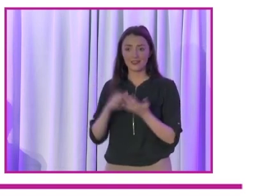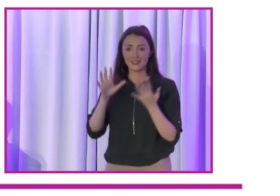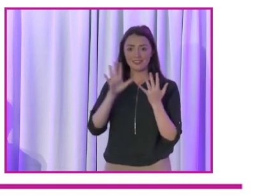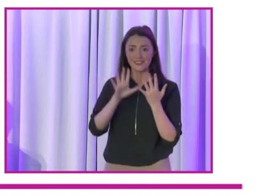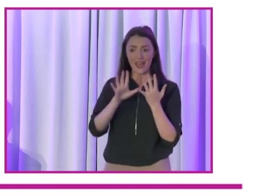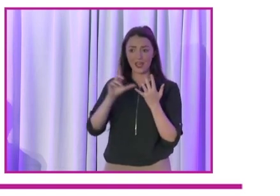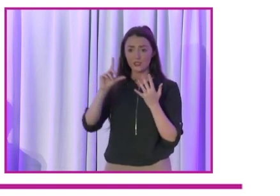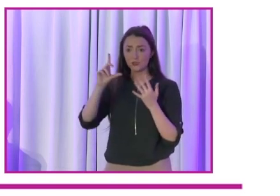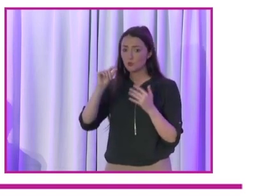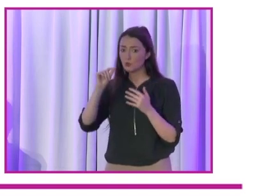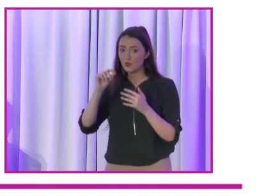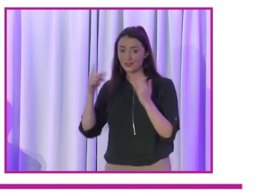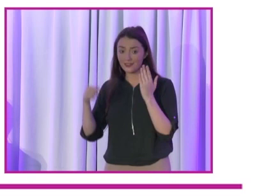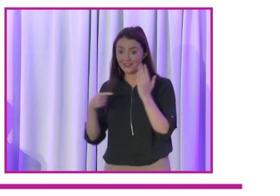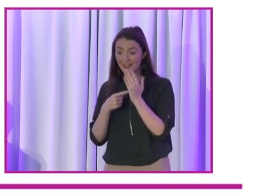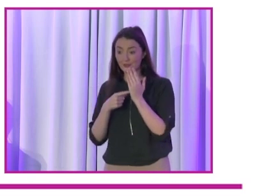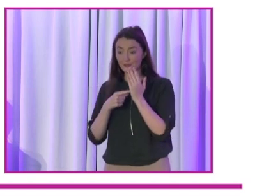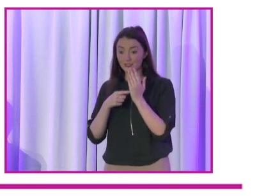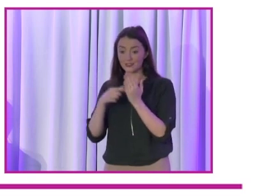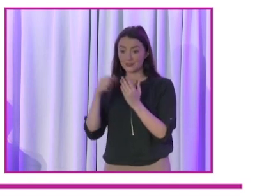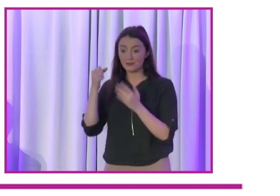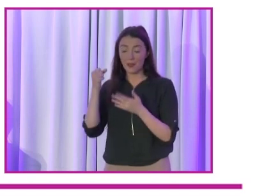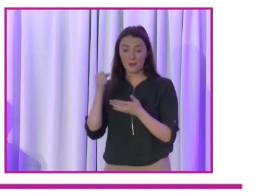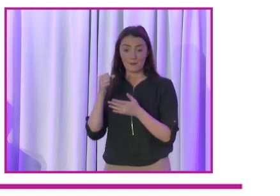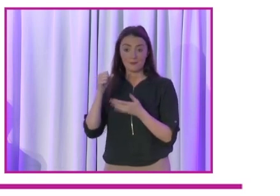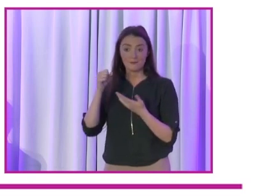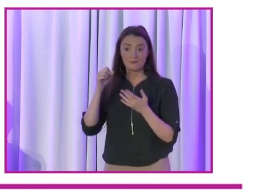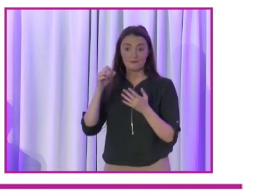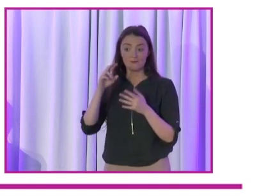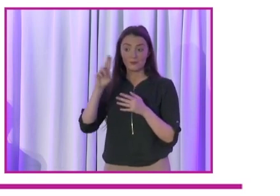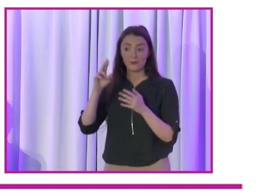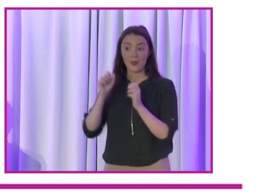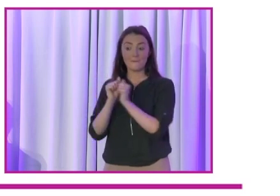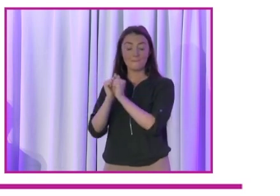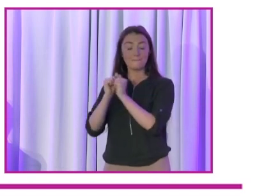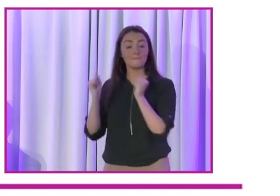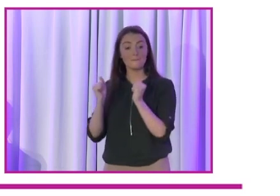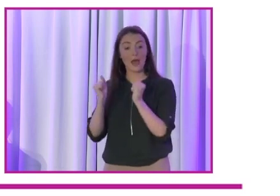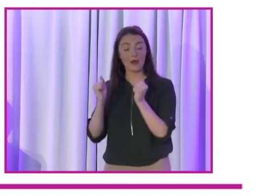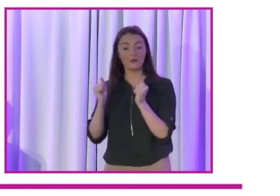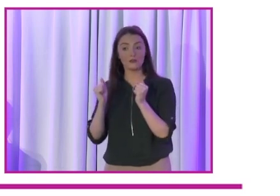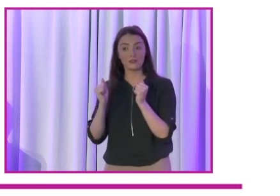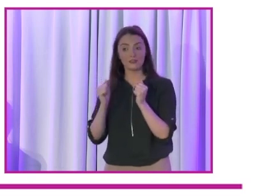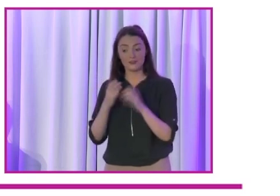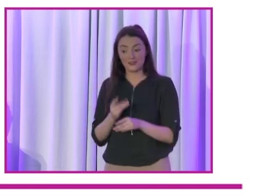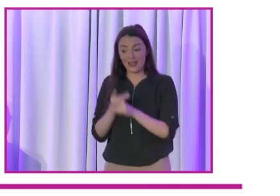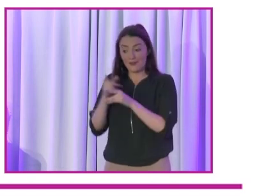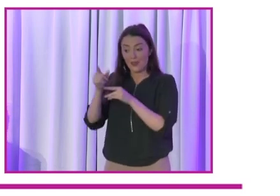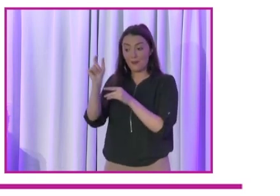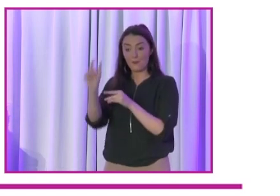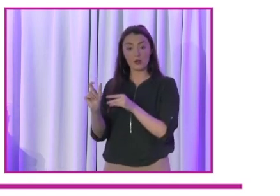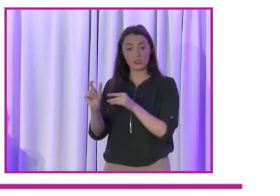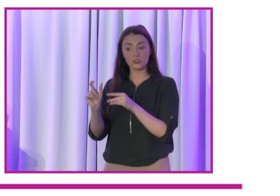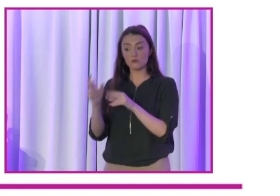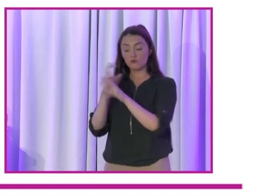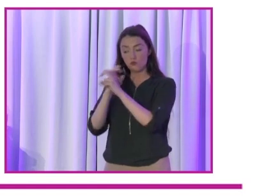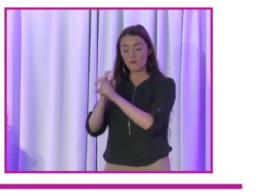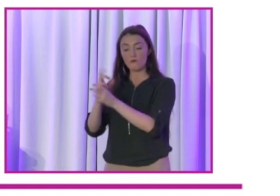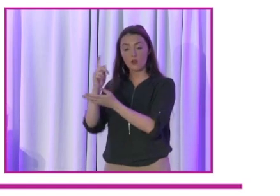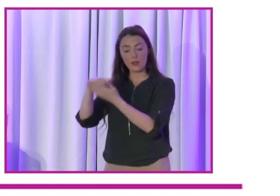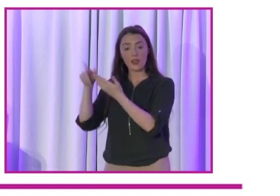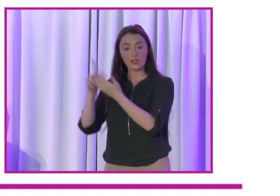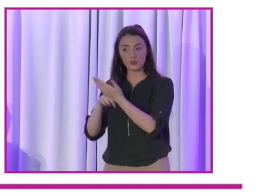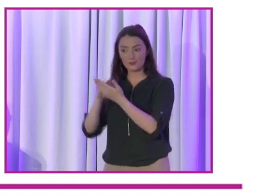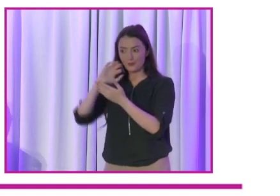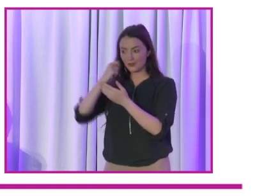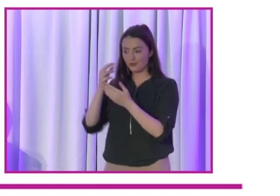or twenty thousand pounds sterling to help a person run for election, recognising the additional burdens that are faced